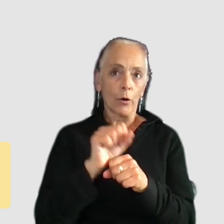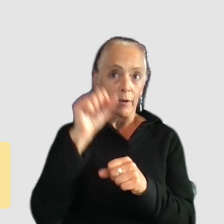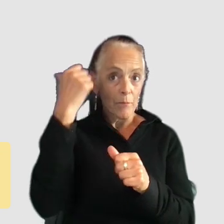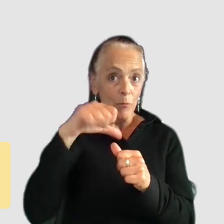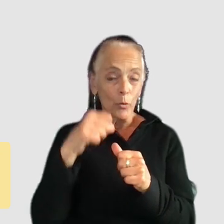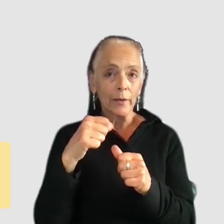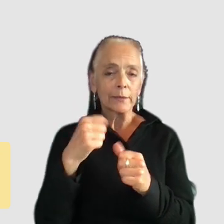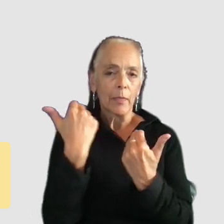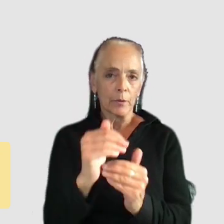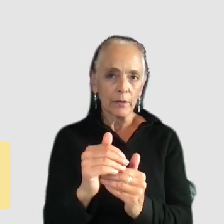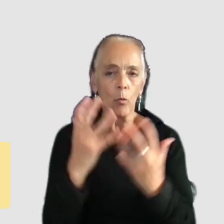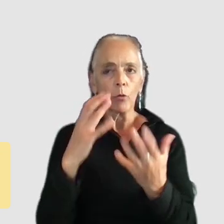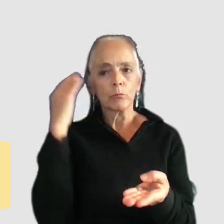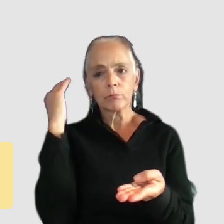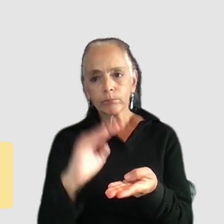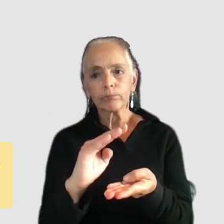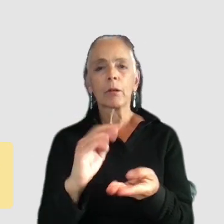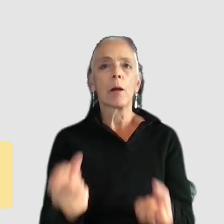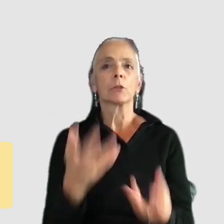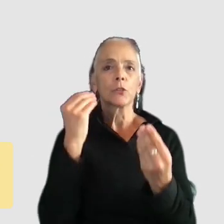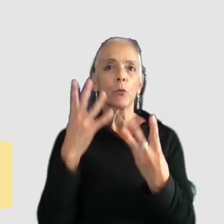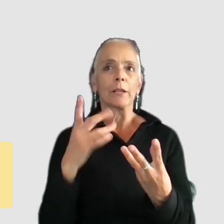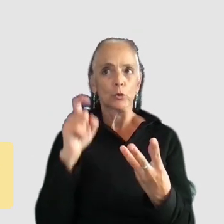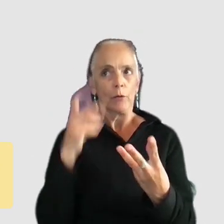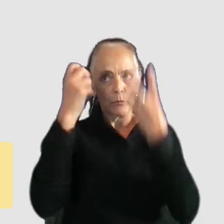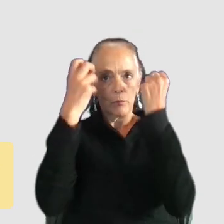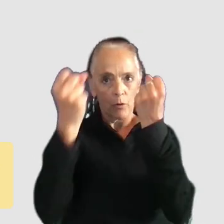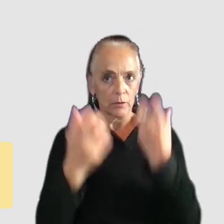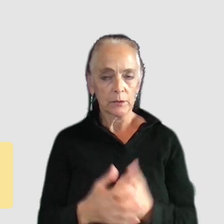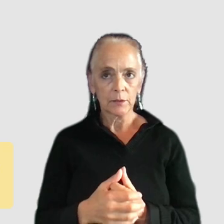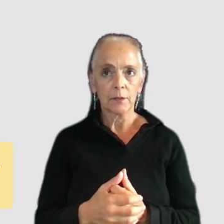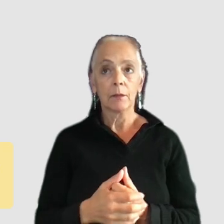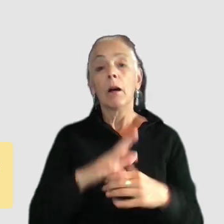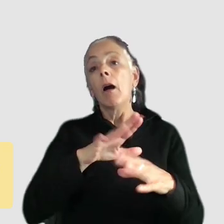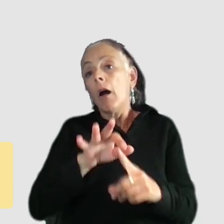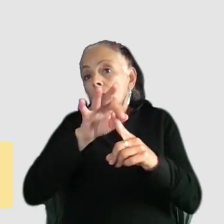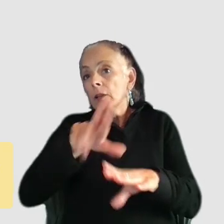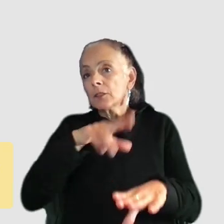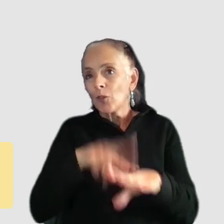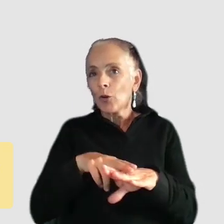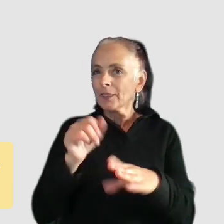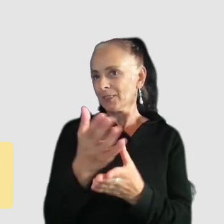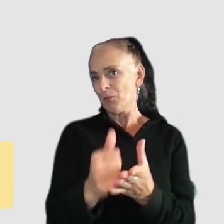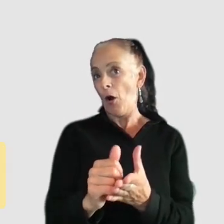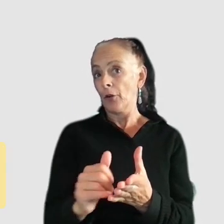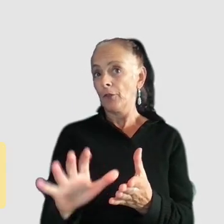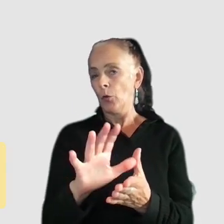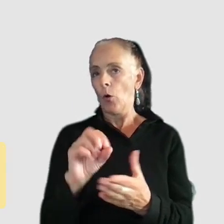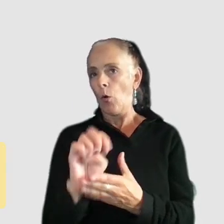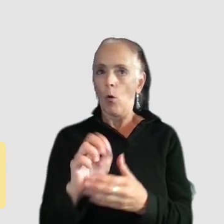we want to try and minimize the amount of information that the player needs to remember unless of course memory recall is part of your core gameplay